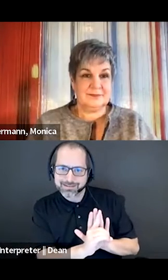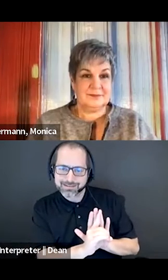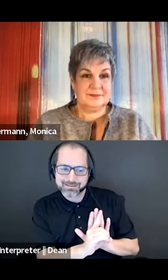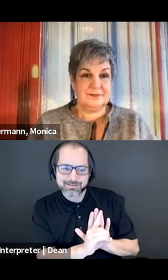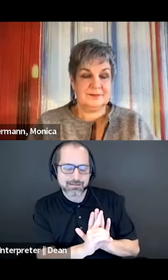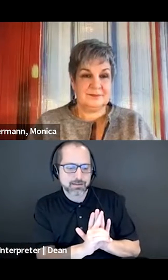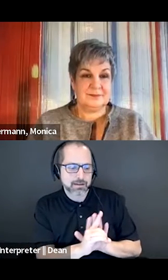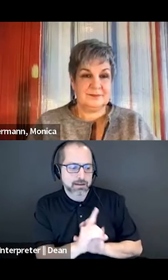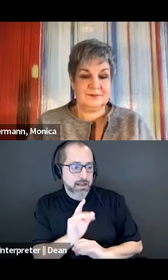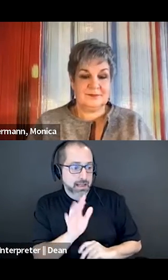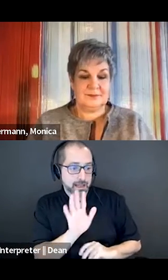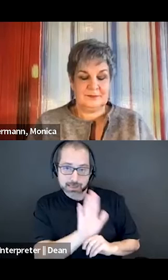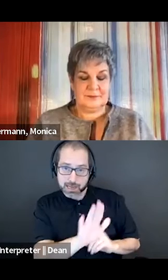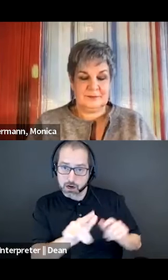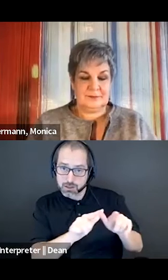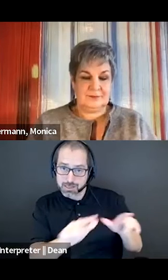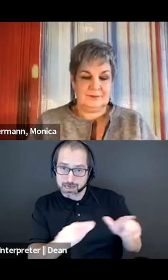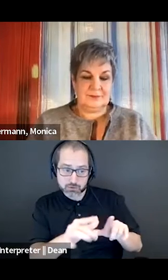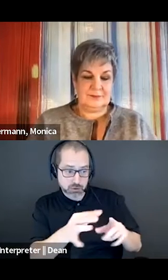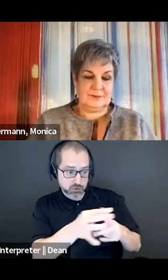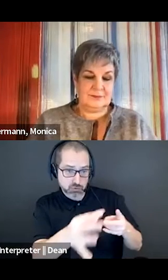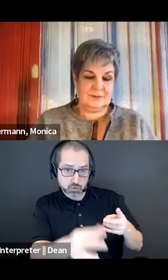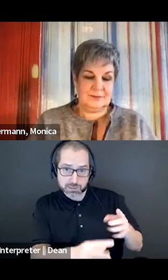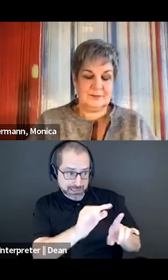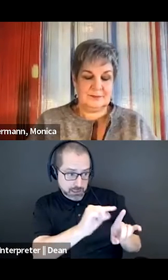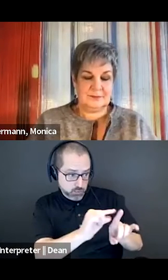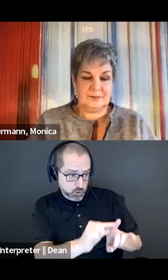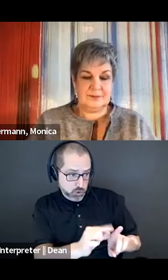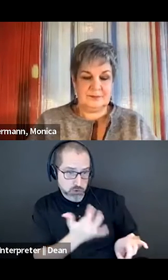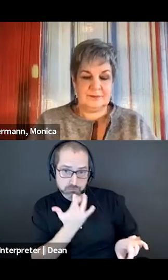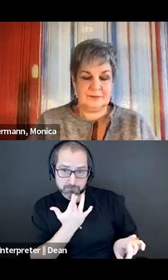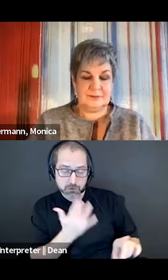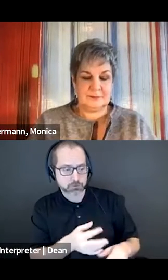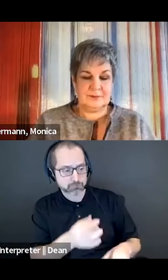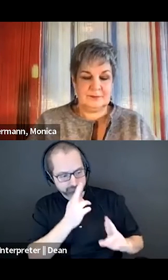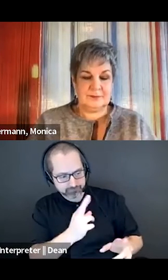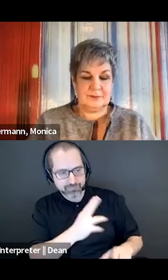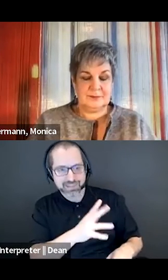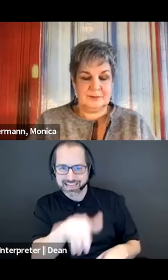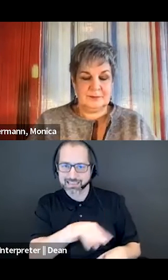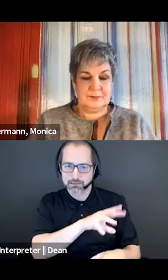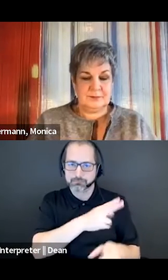of language is what is the most inclusive piece, I think, to pay attention to.